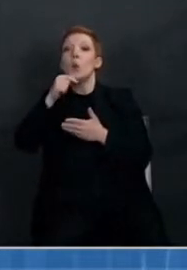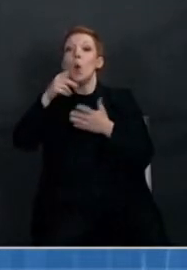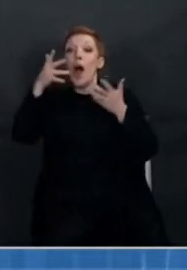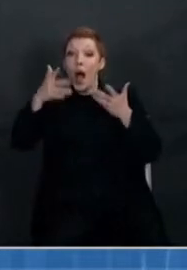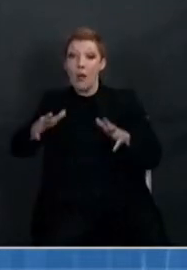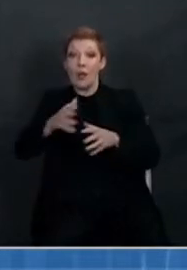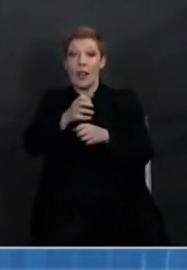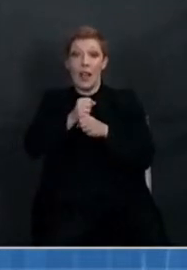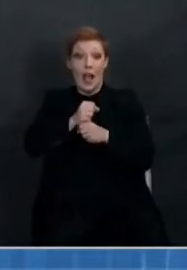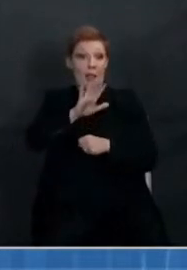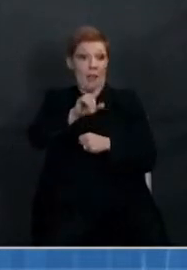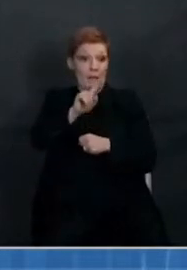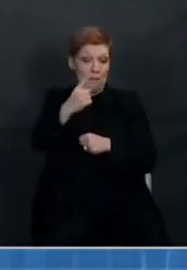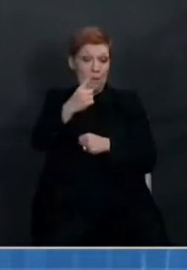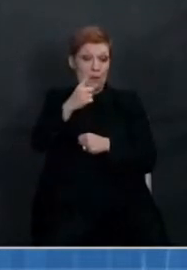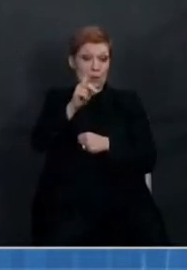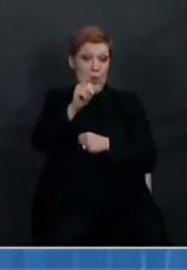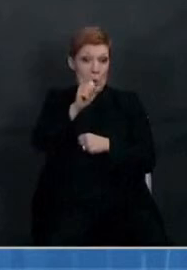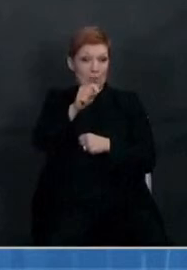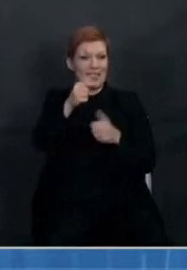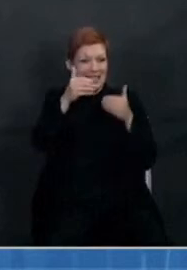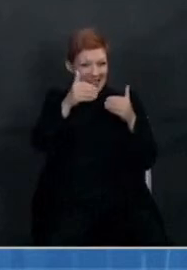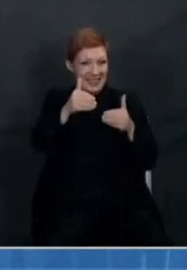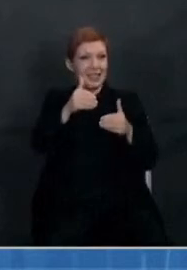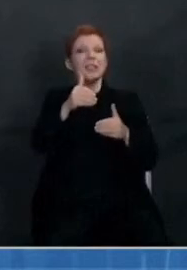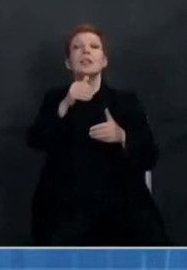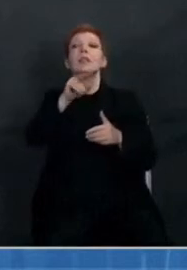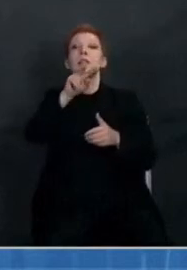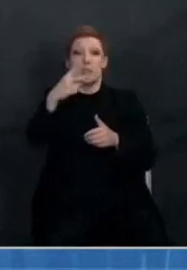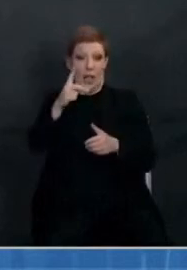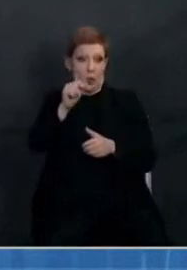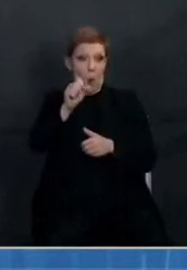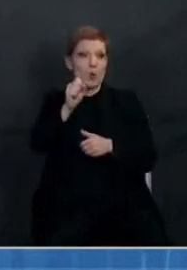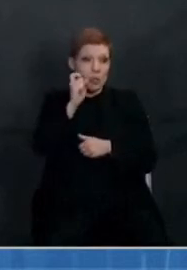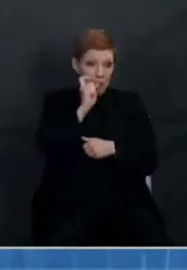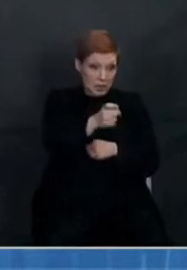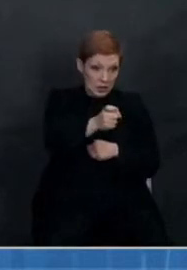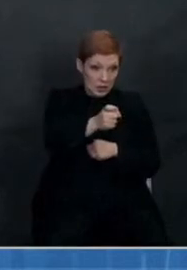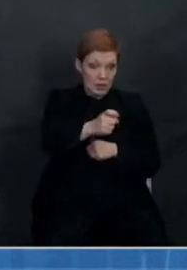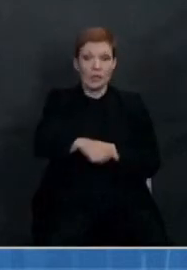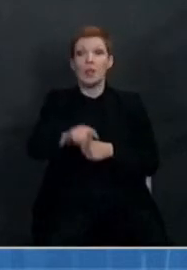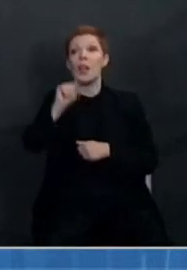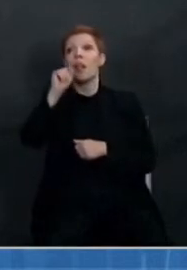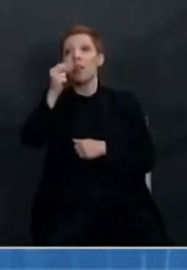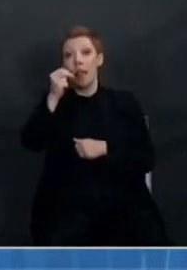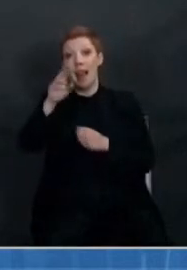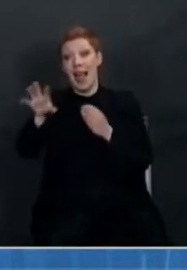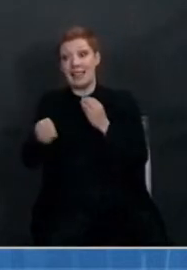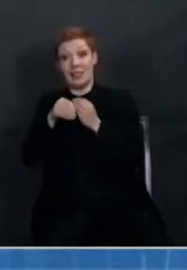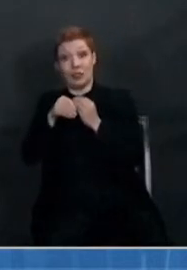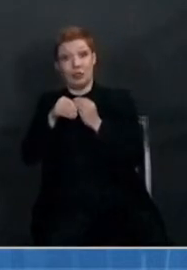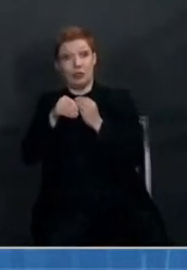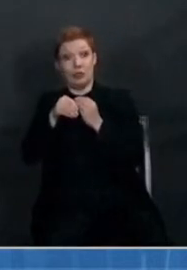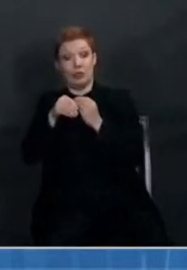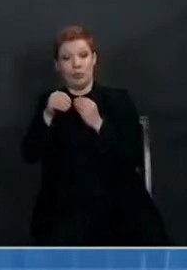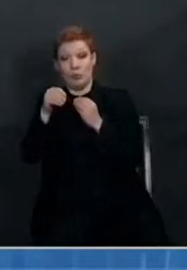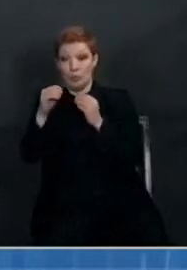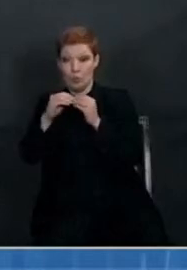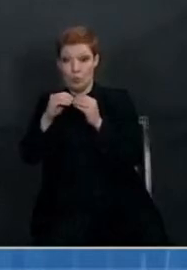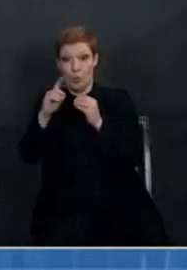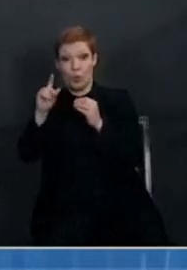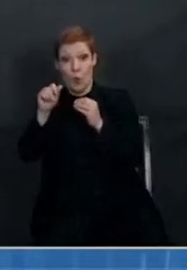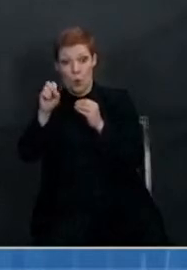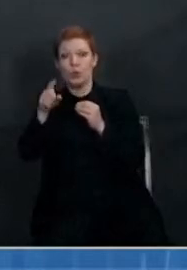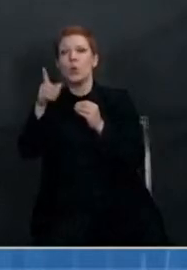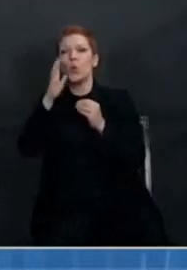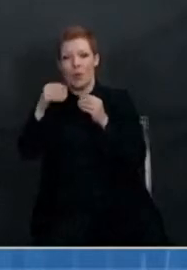to get their second doses. And then additional doses will be given to the next group of people who will get their